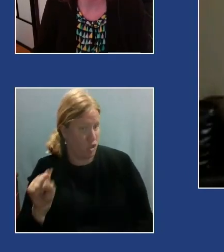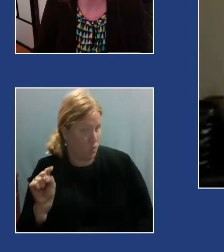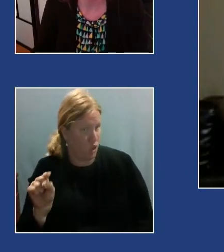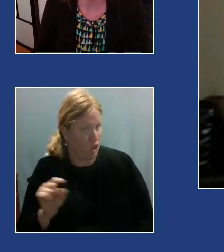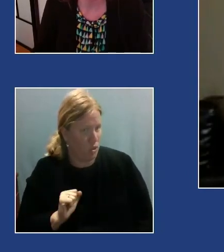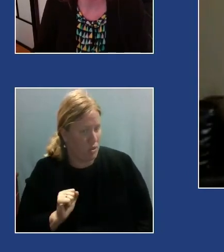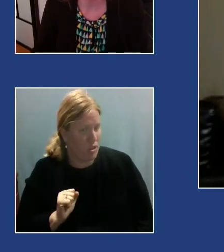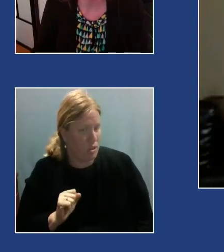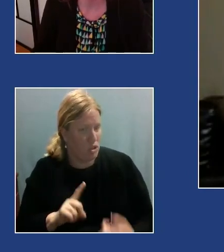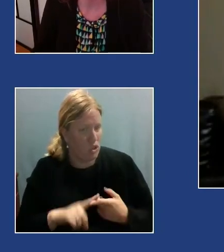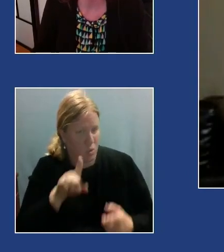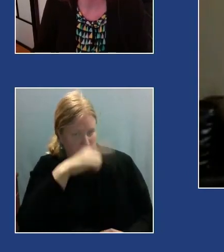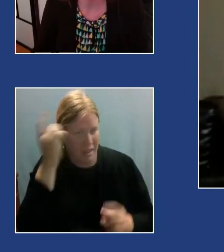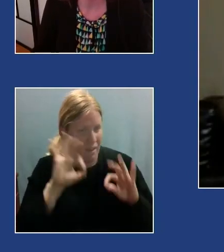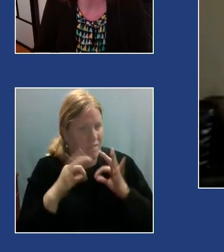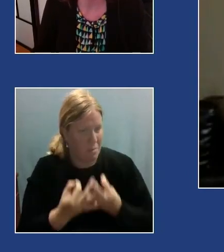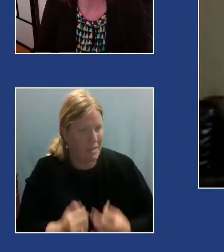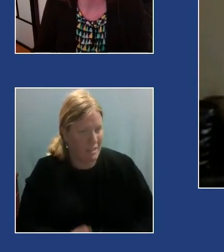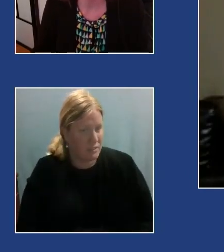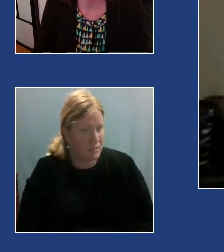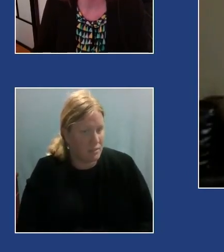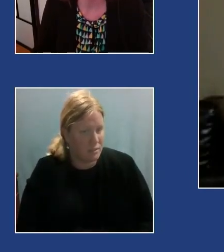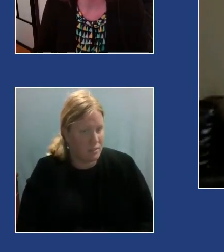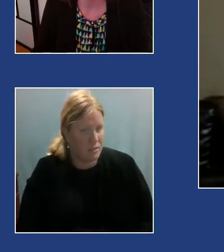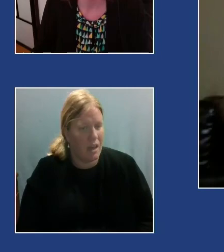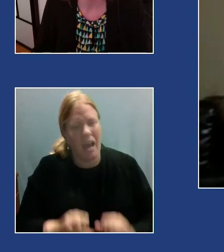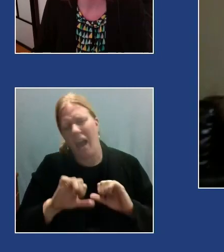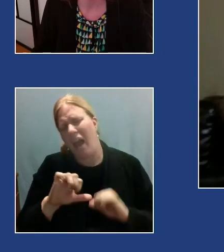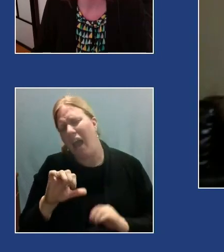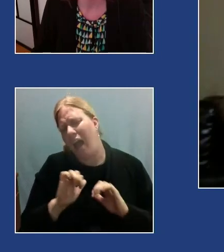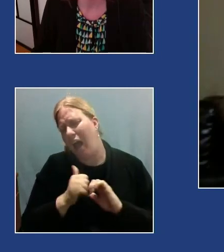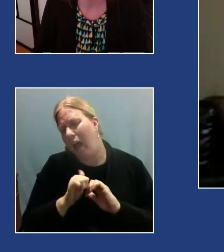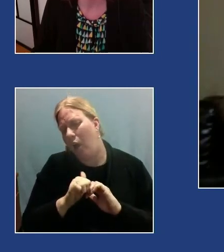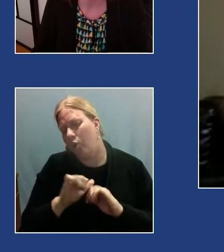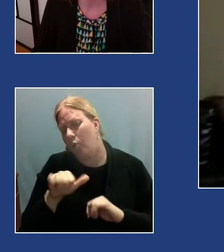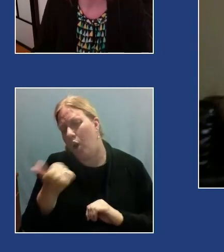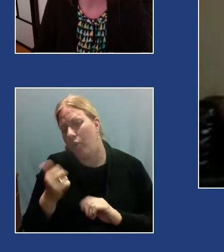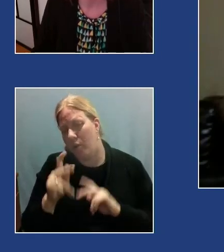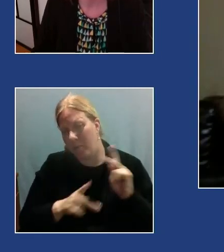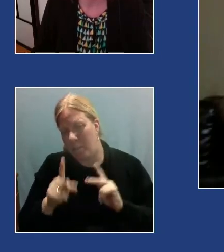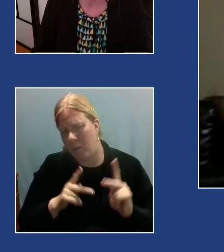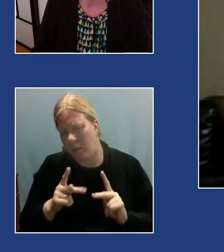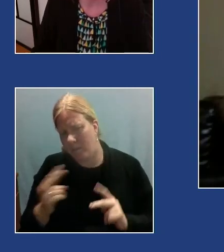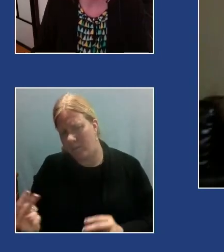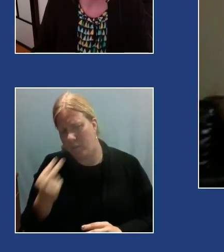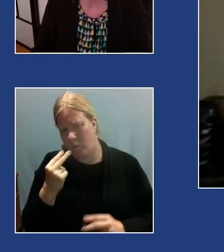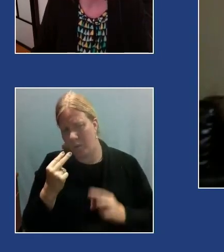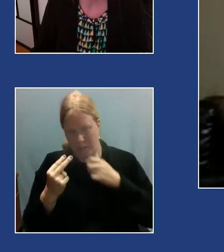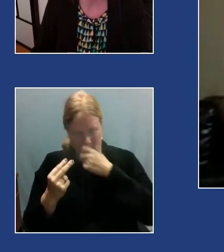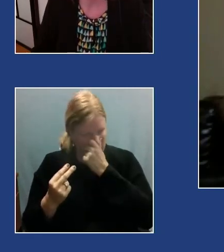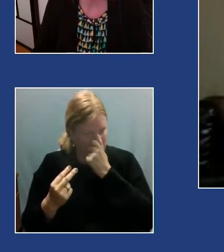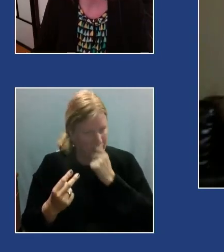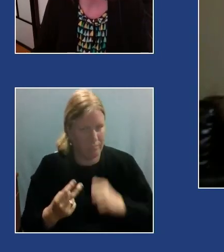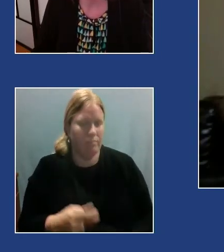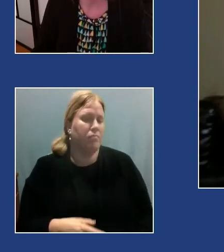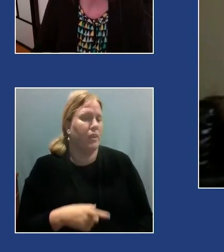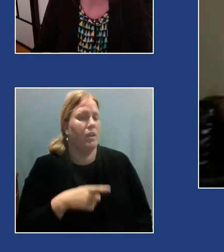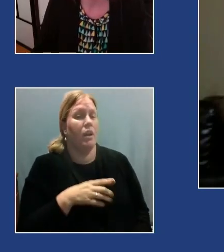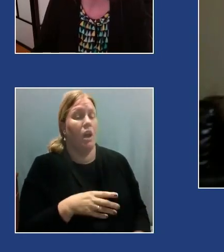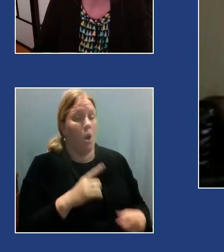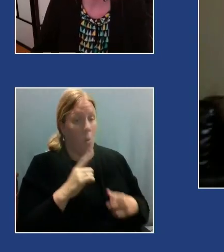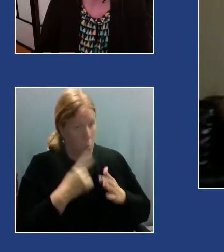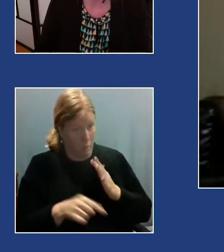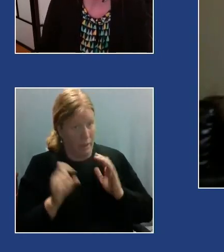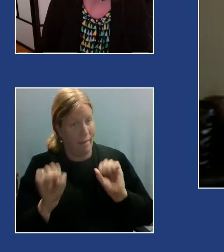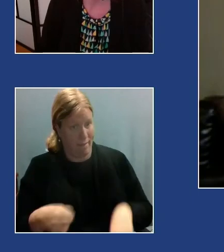Black families, right? How do other people view us? So I can't say, mom, my feelings are hurt. I wish you would do this other thing in a different way. What I